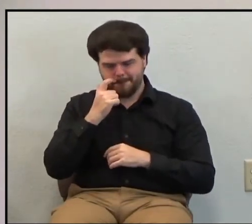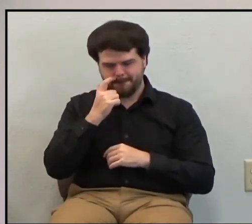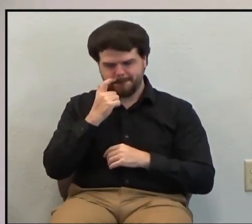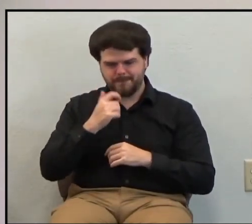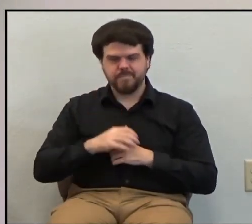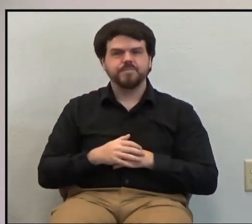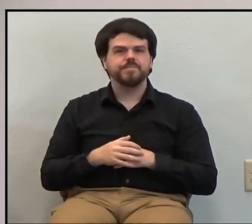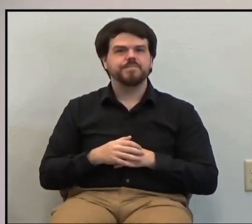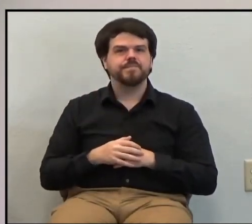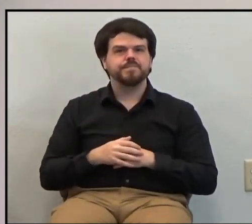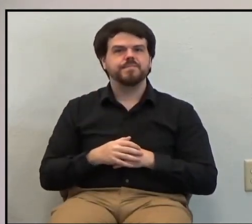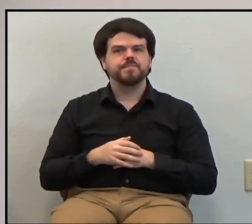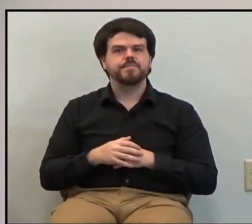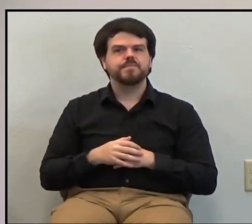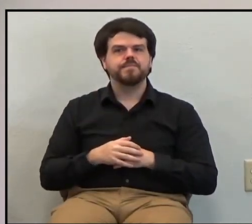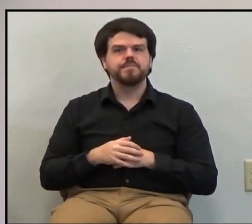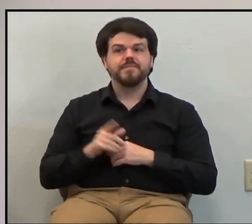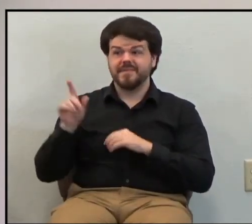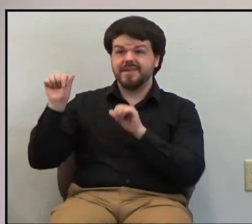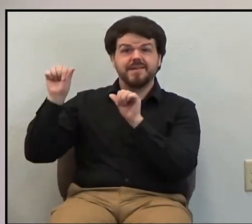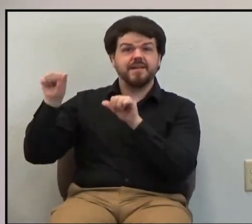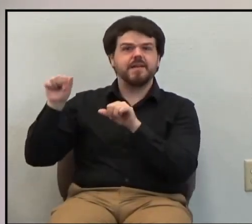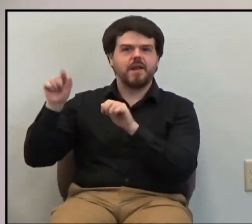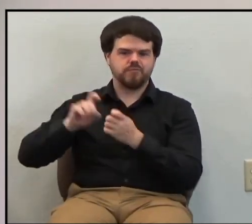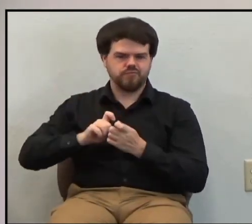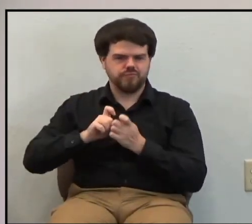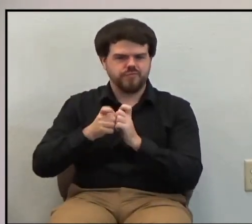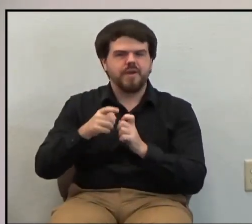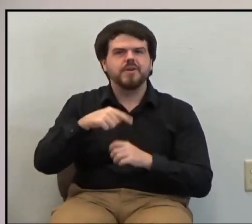He can make you into such a man.